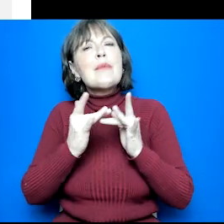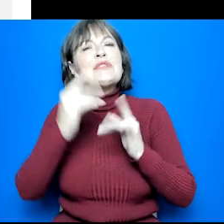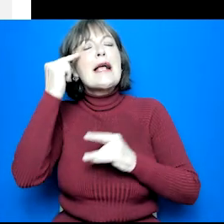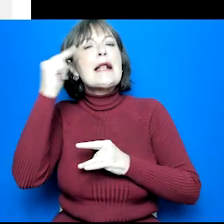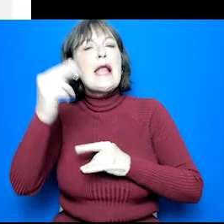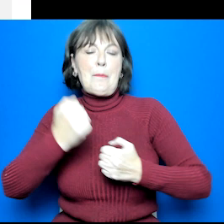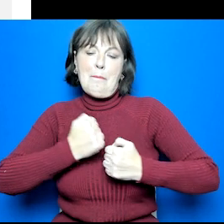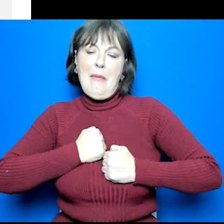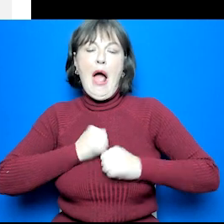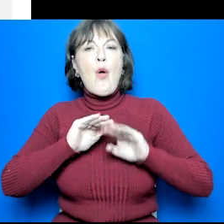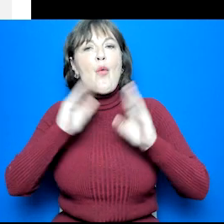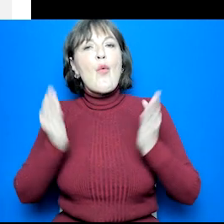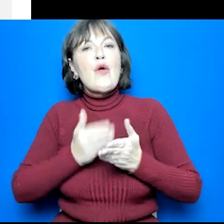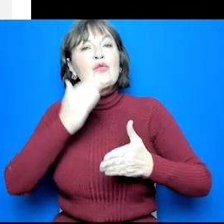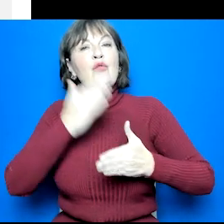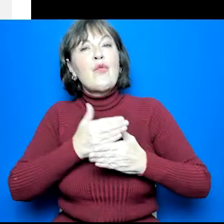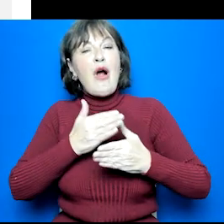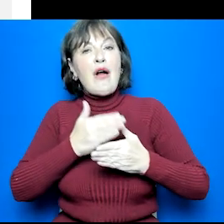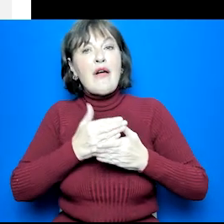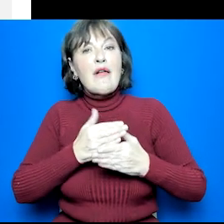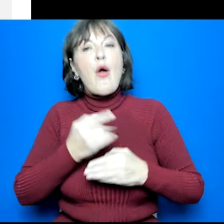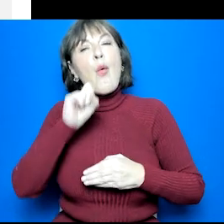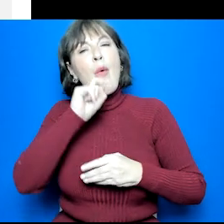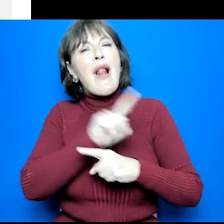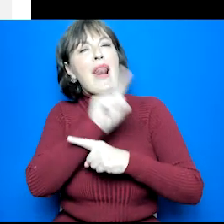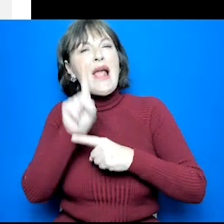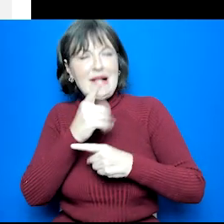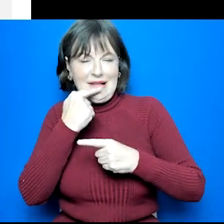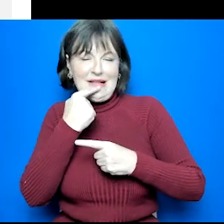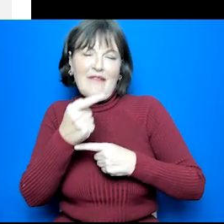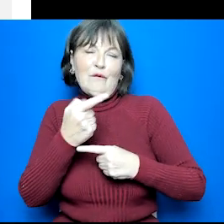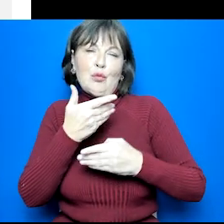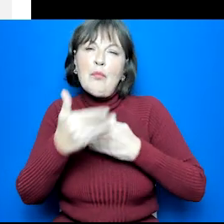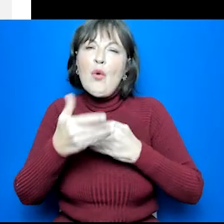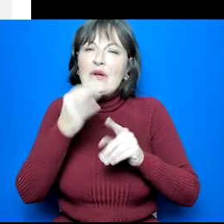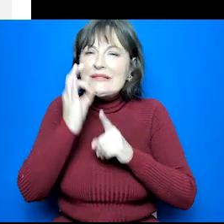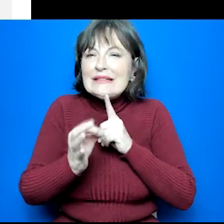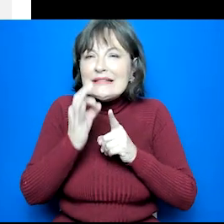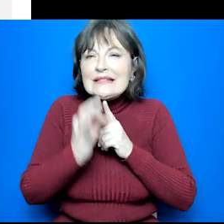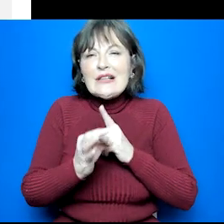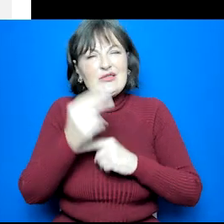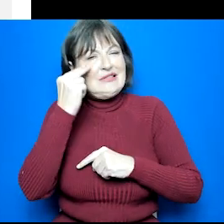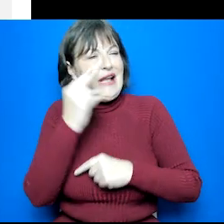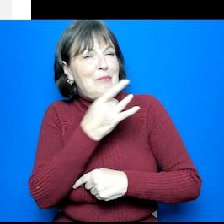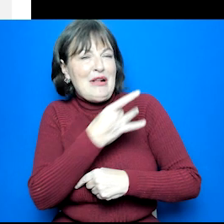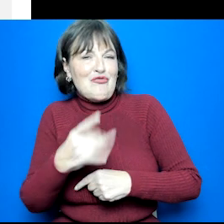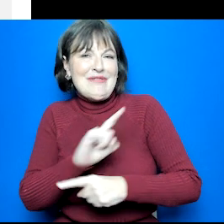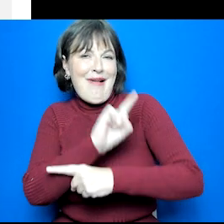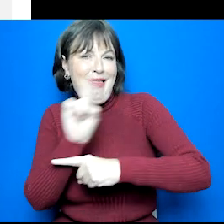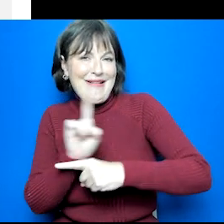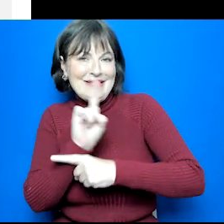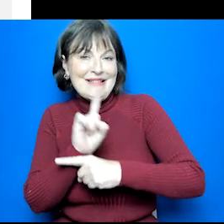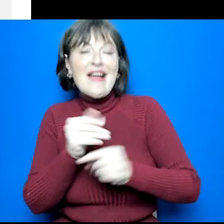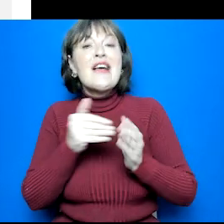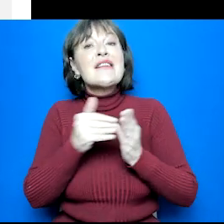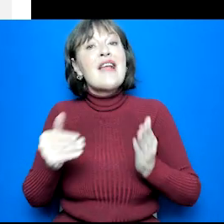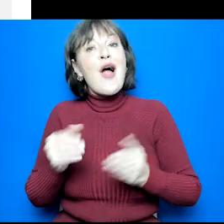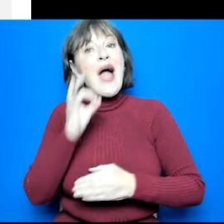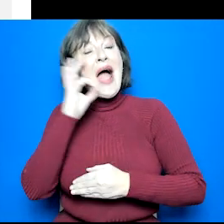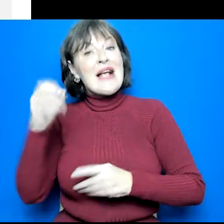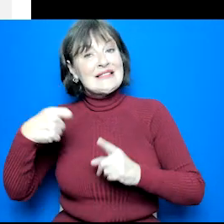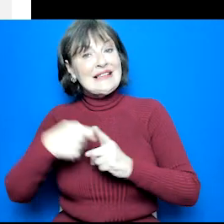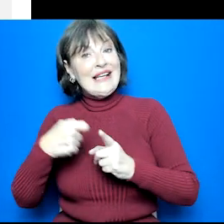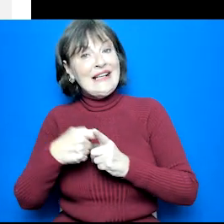more detail on all of this during the session. I'm now going to pass you over to Katie to discuss more about how we support your young person in school.